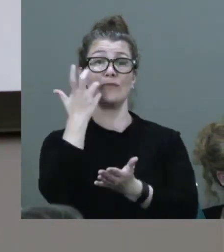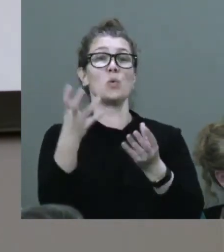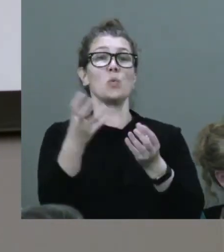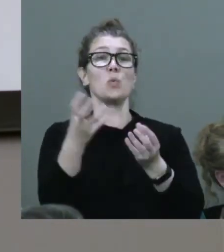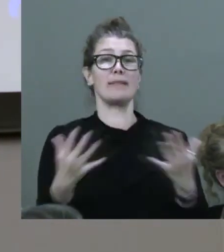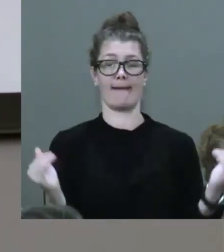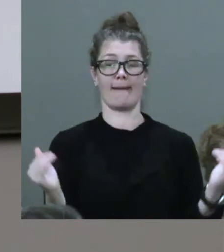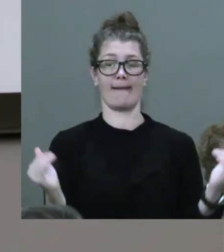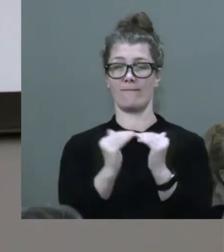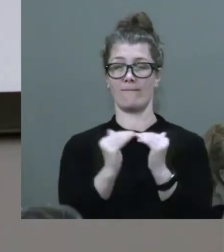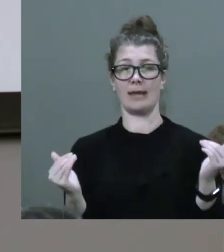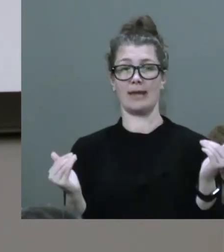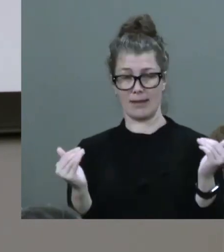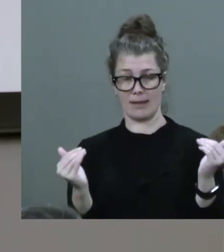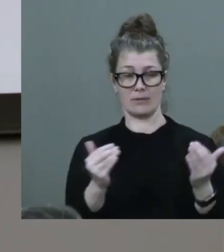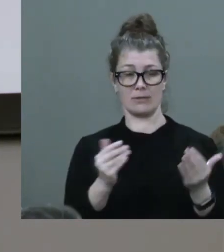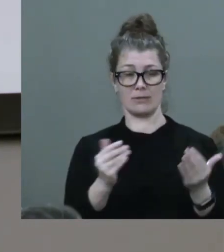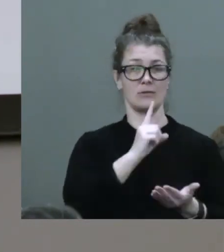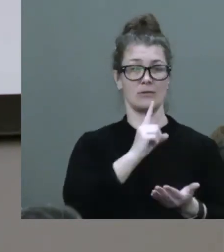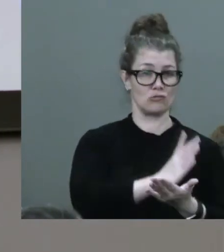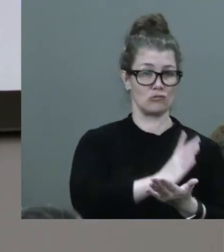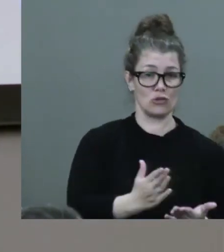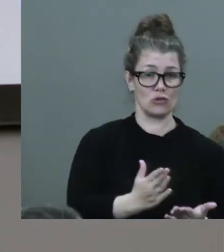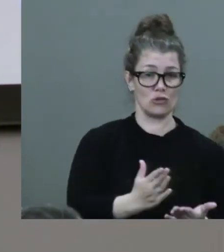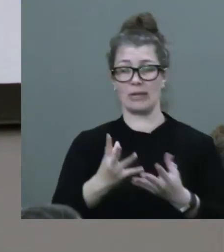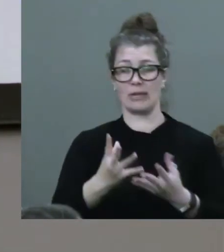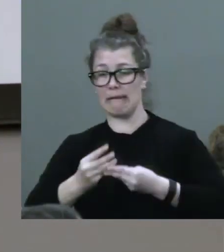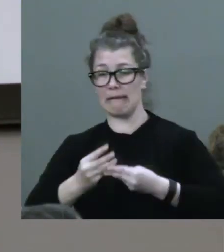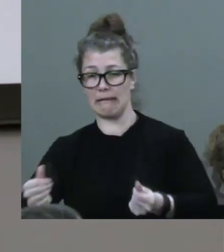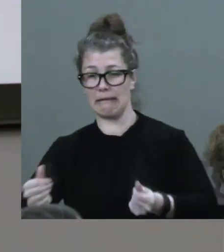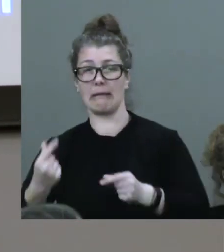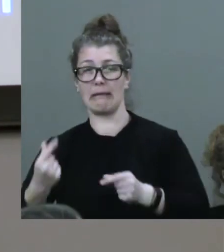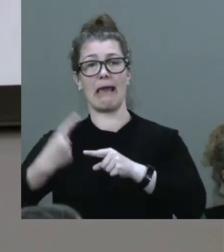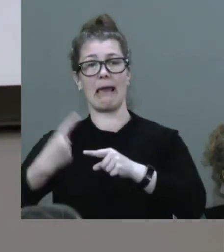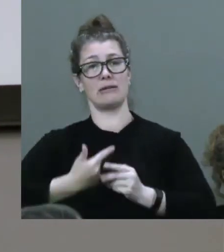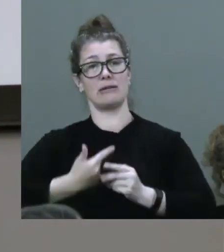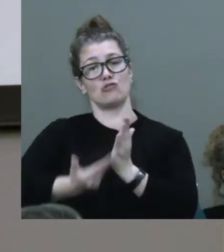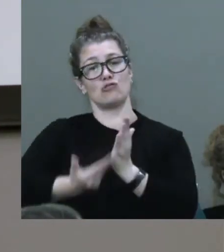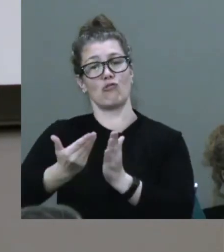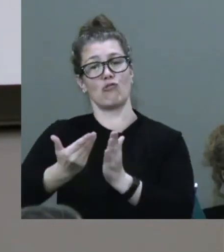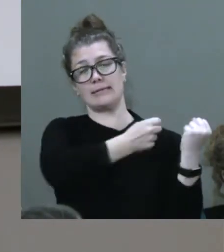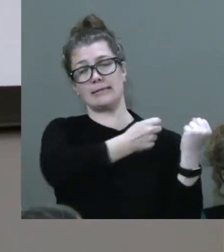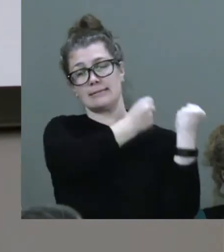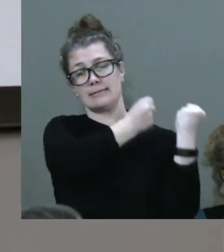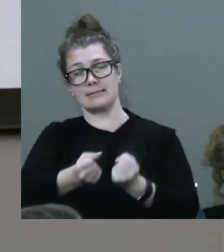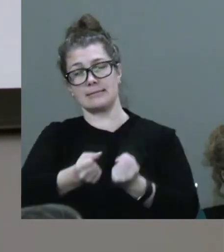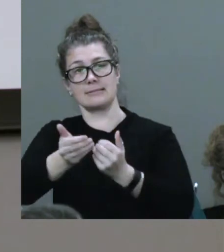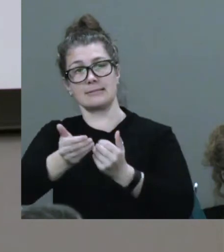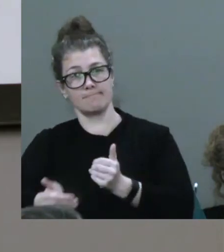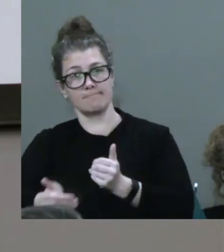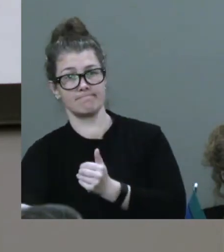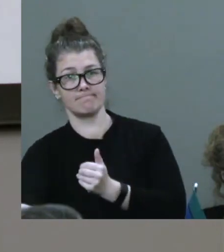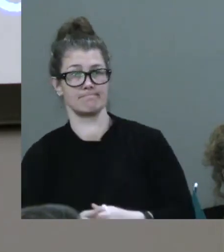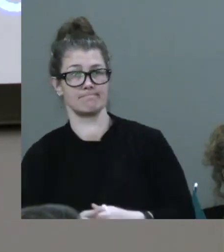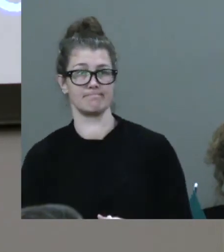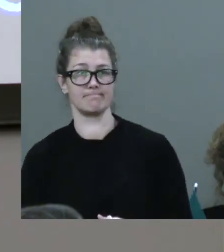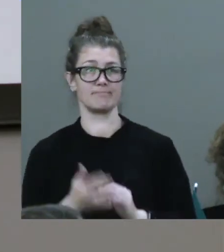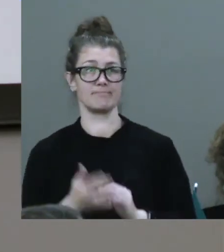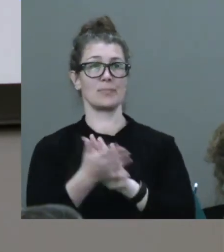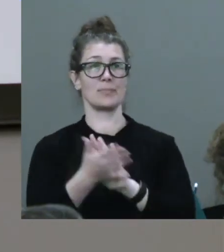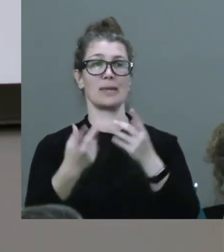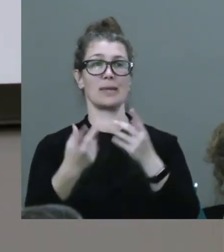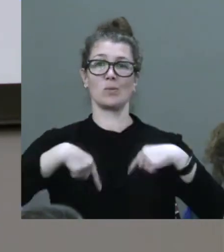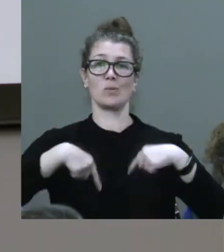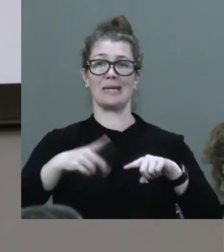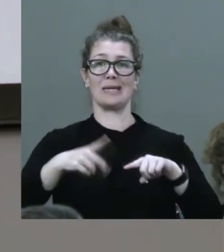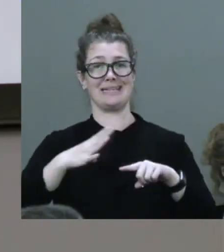and truth and healing and storytelling. And so together we also